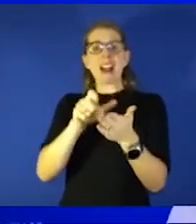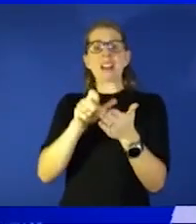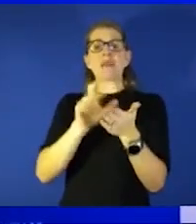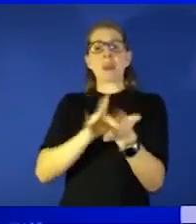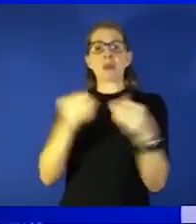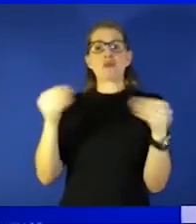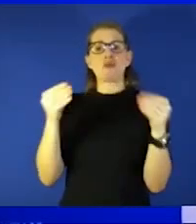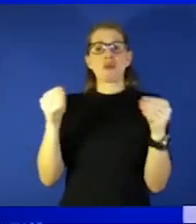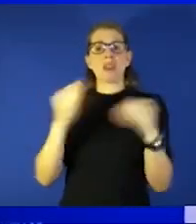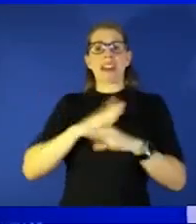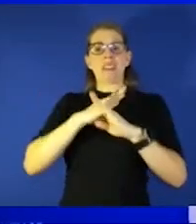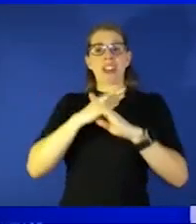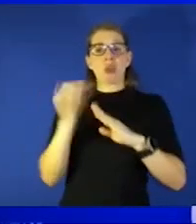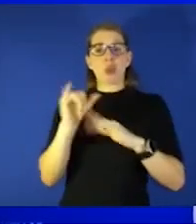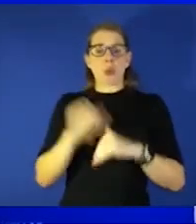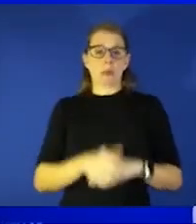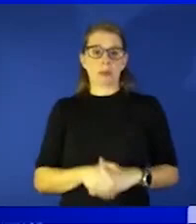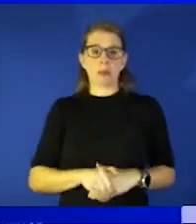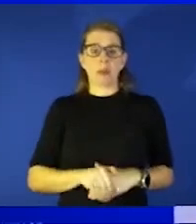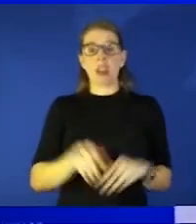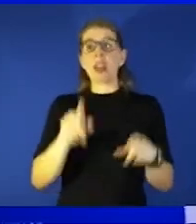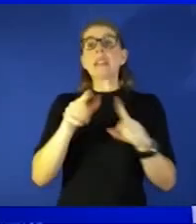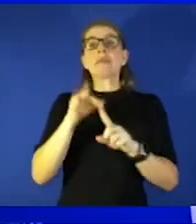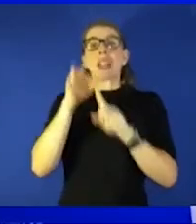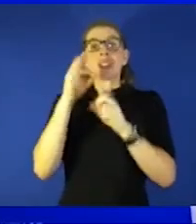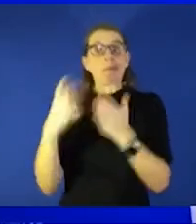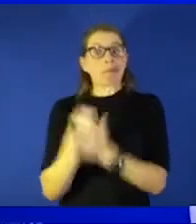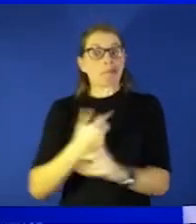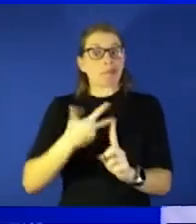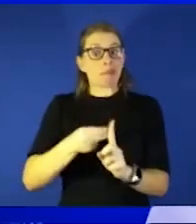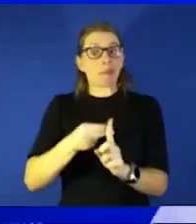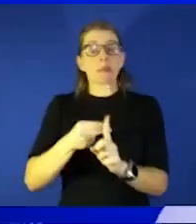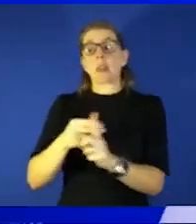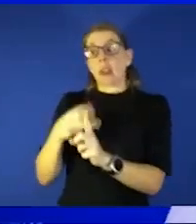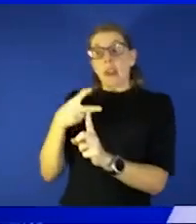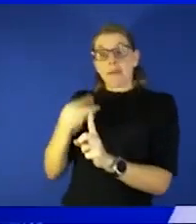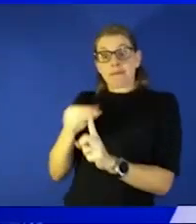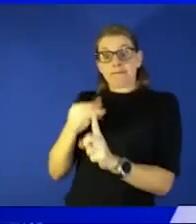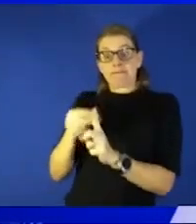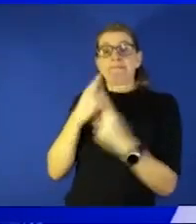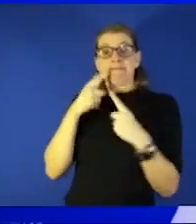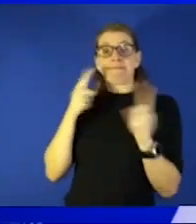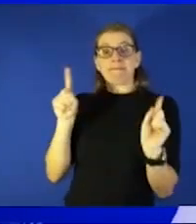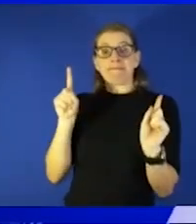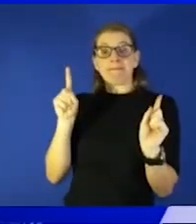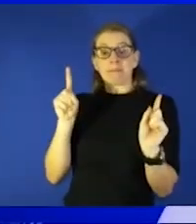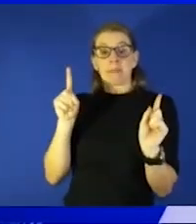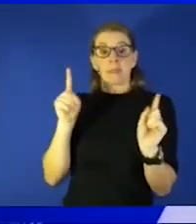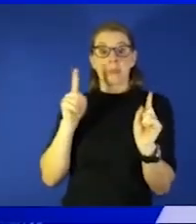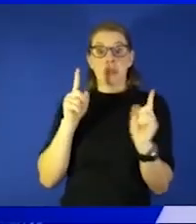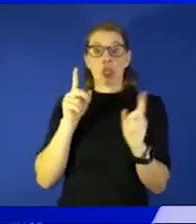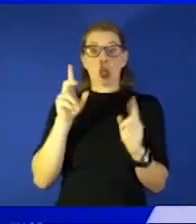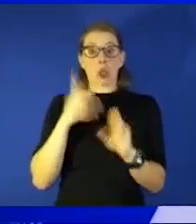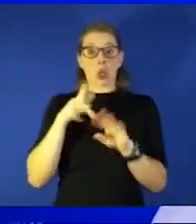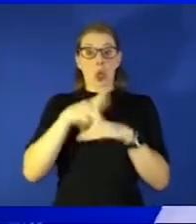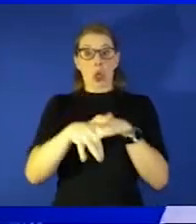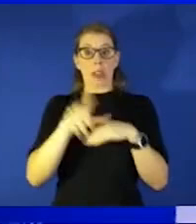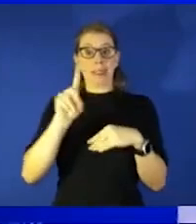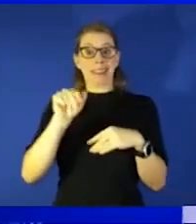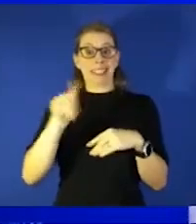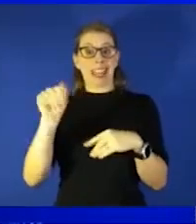especially is getting vaccinated because if there's one thing we know vaccines work and what we have seen from early data with Omicron